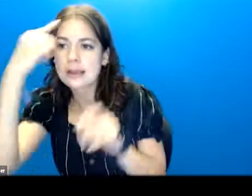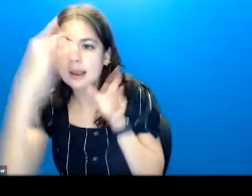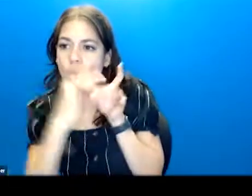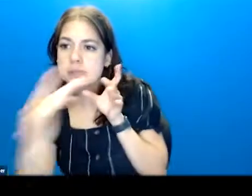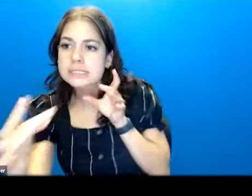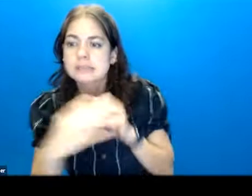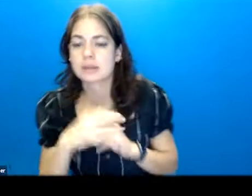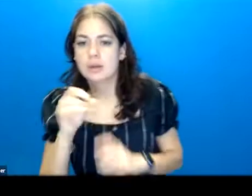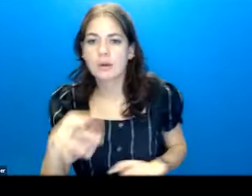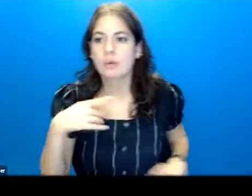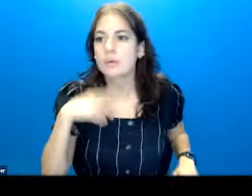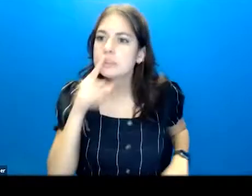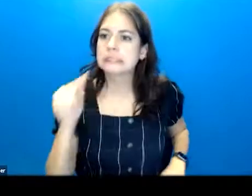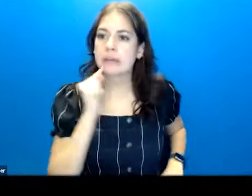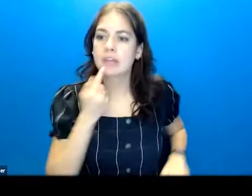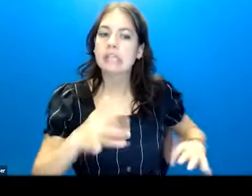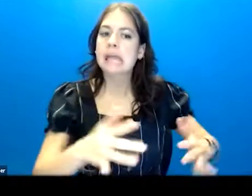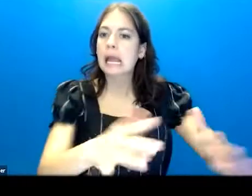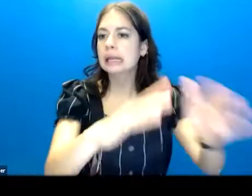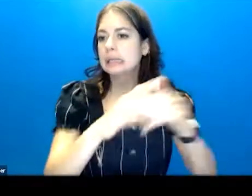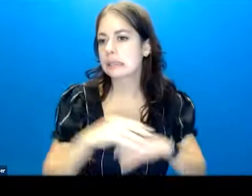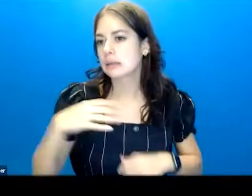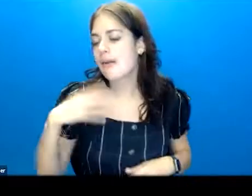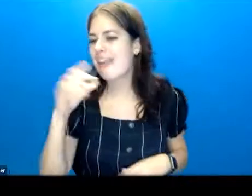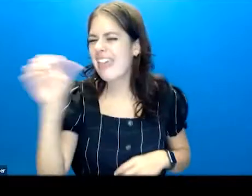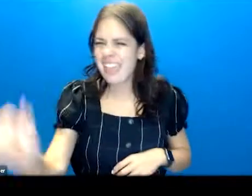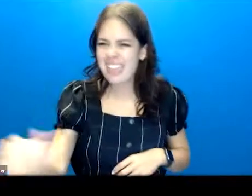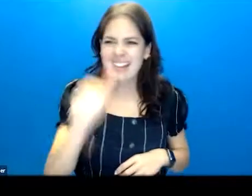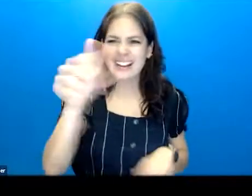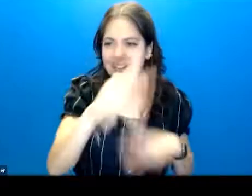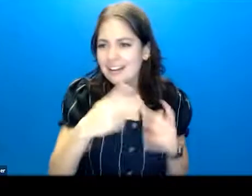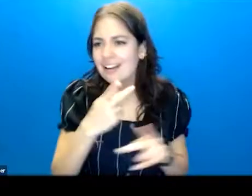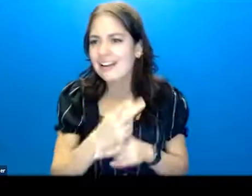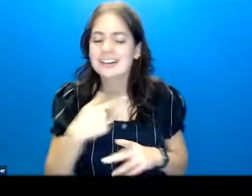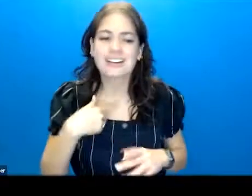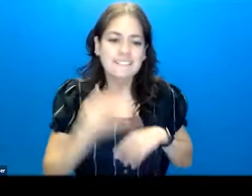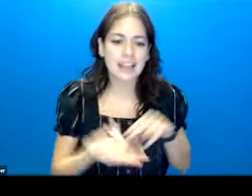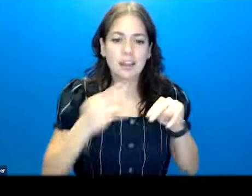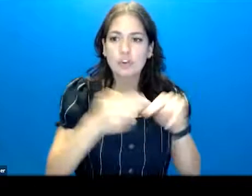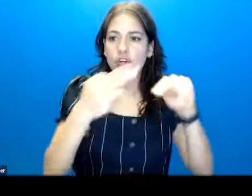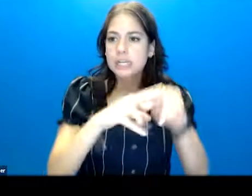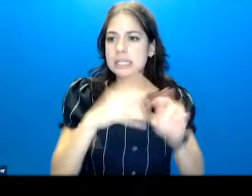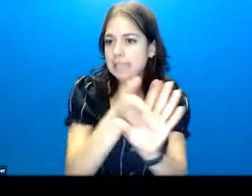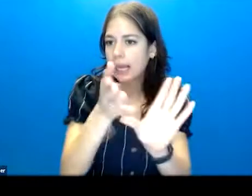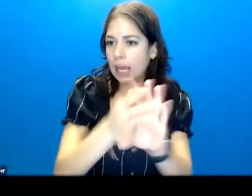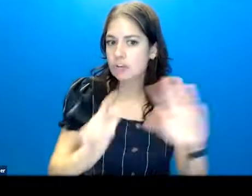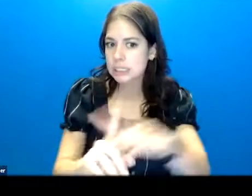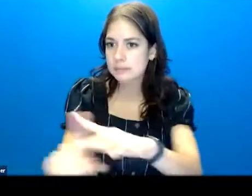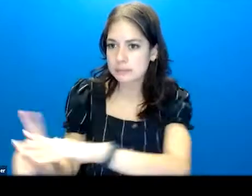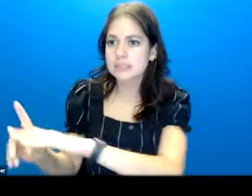of really severe anxiety, any sort of increase in psychiatric symptoms